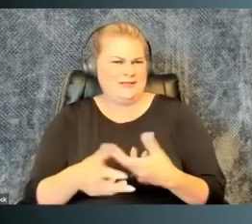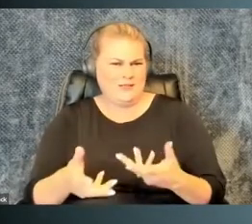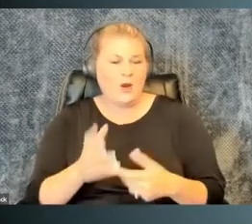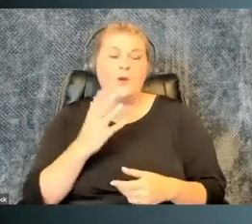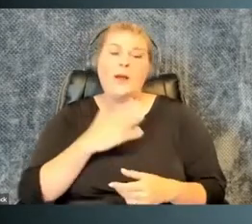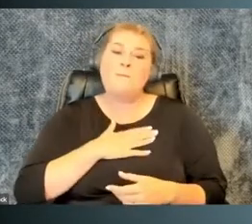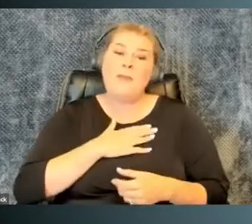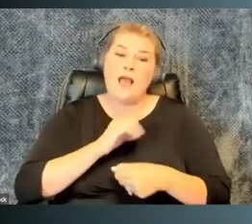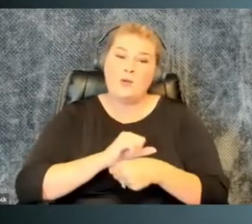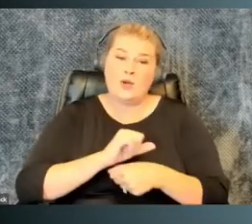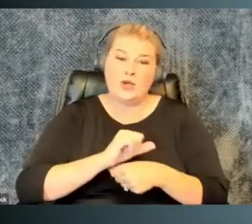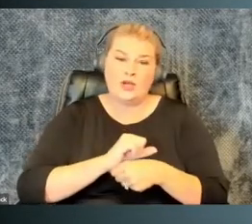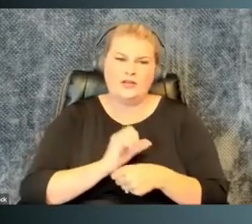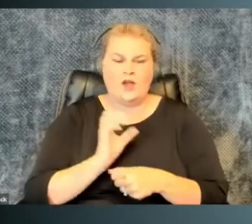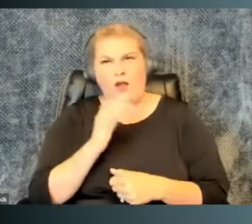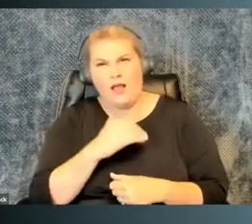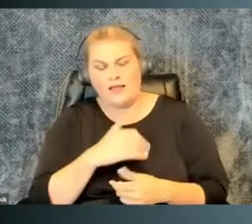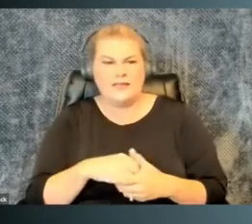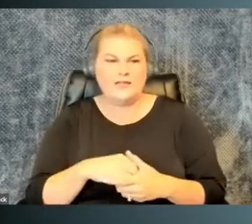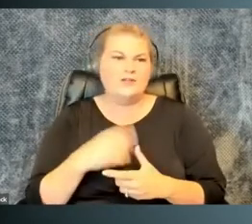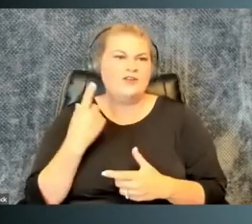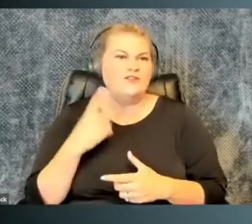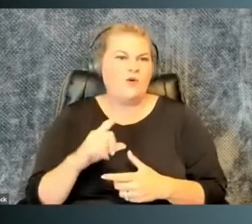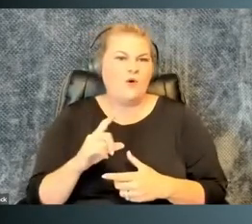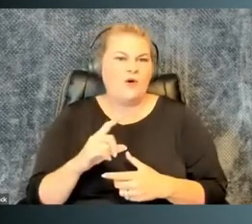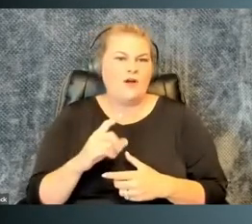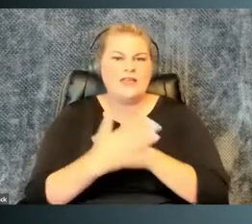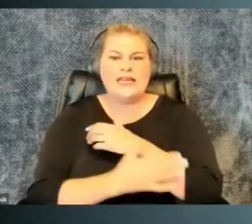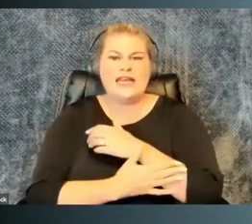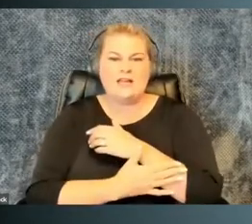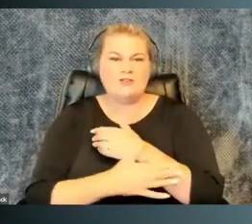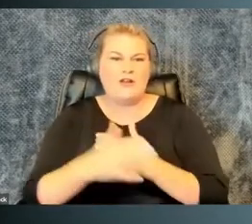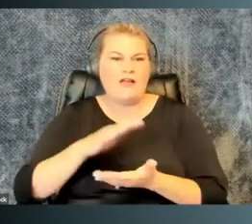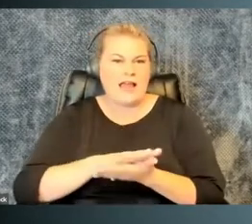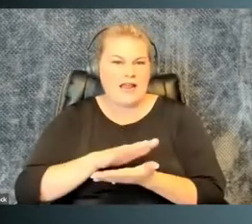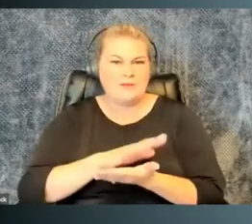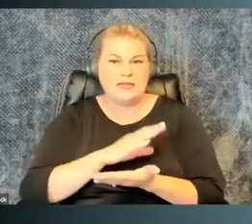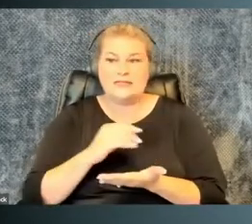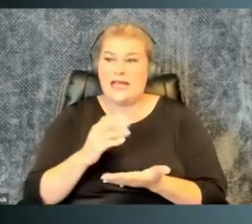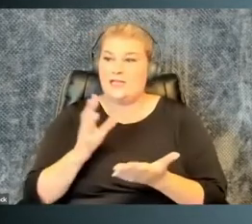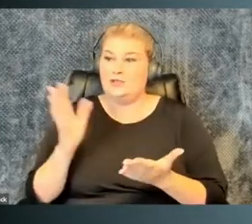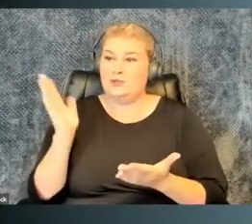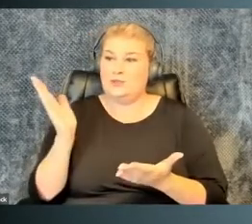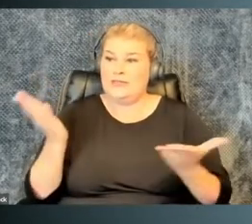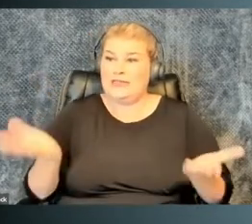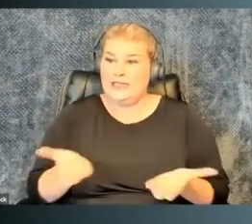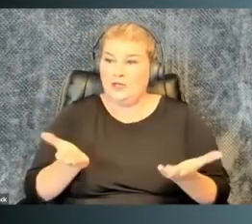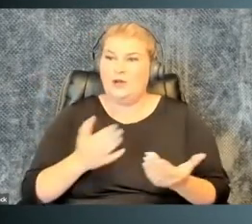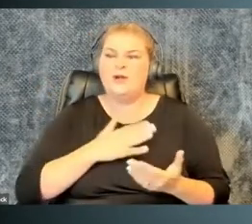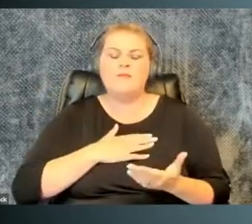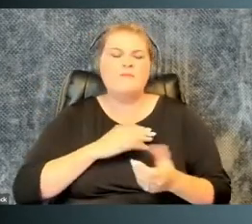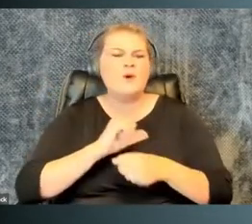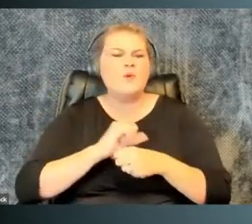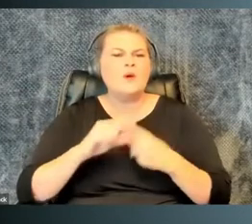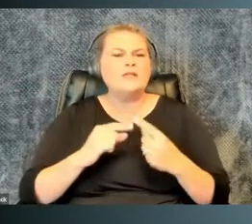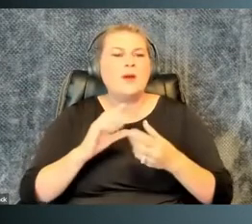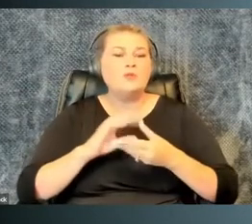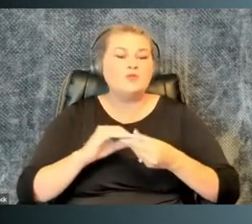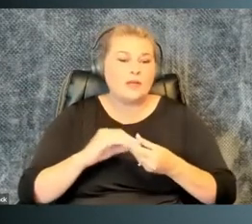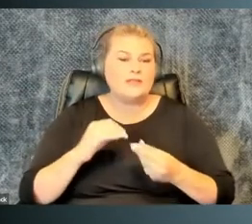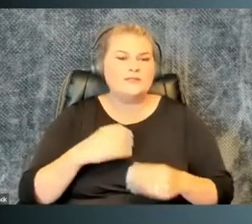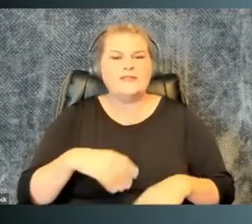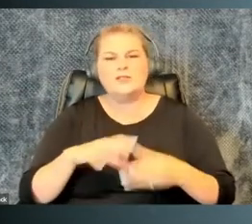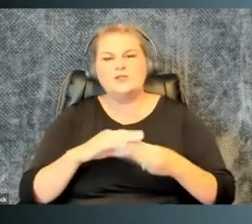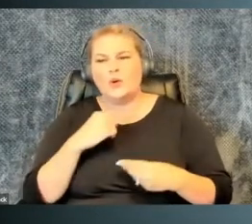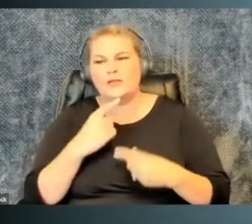be talking about this work? Well, my work, weirdly, for the National Academies, and to be a speaker here, my work